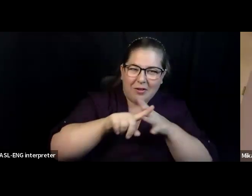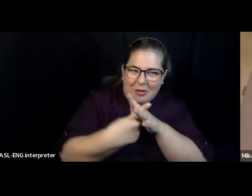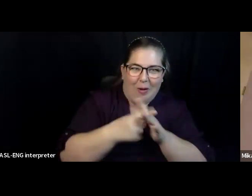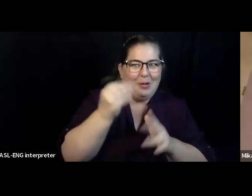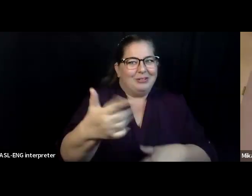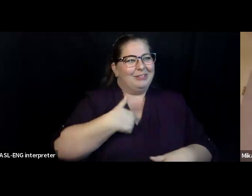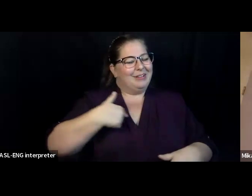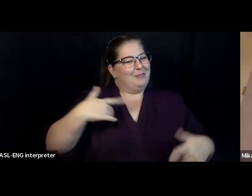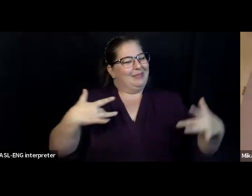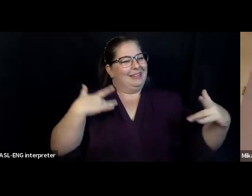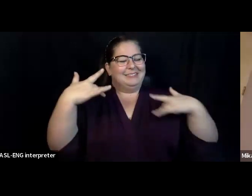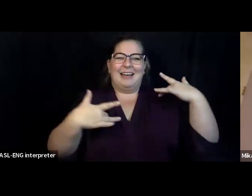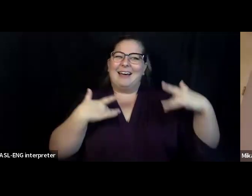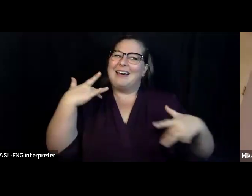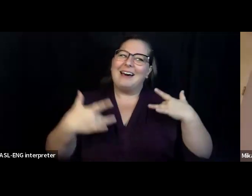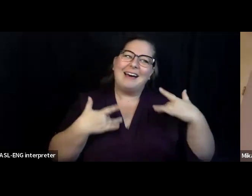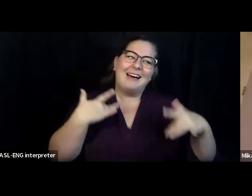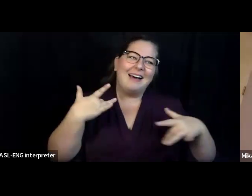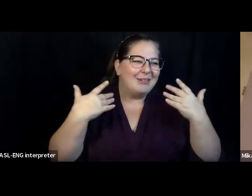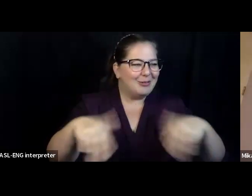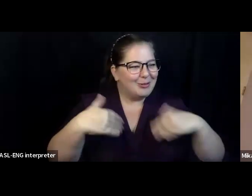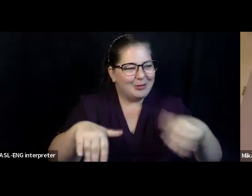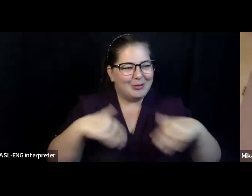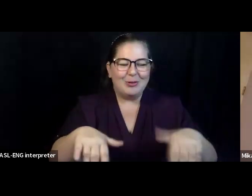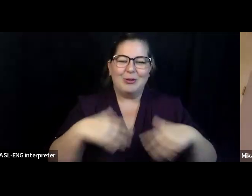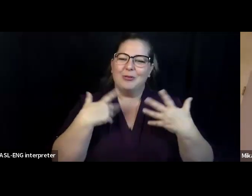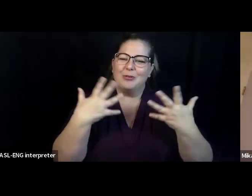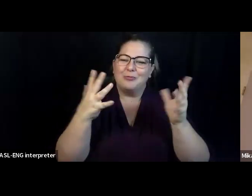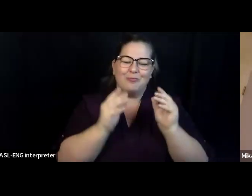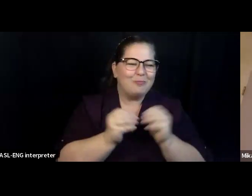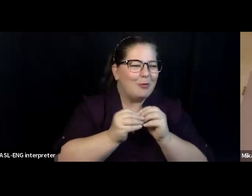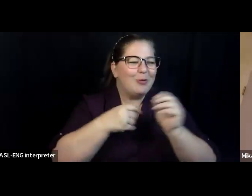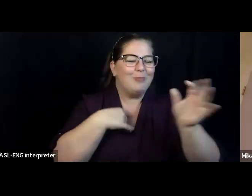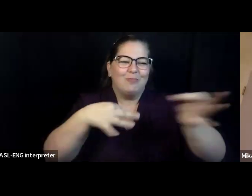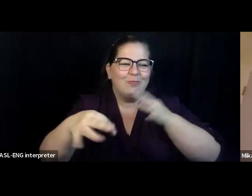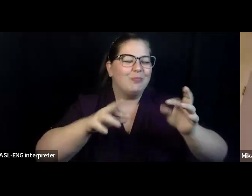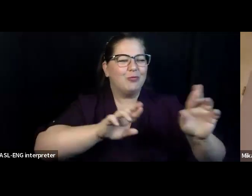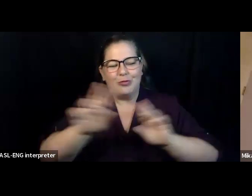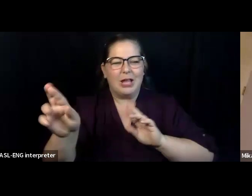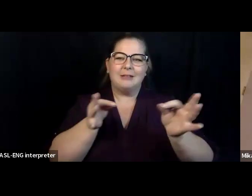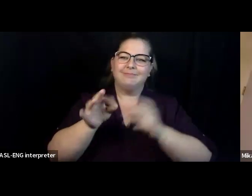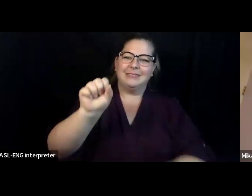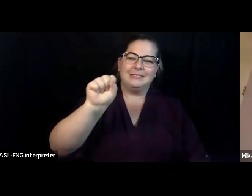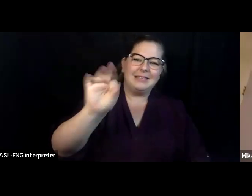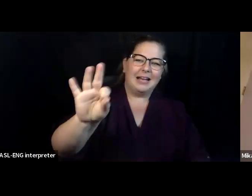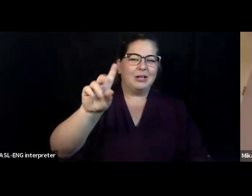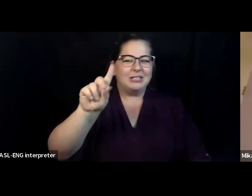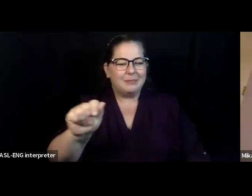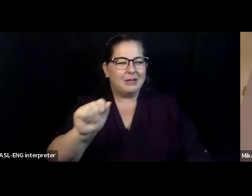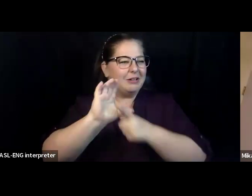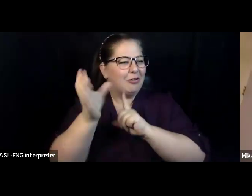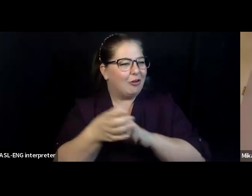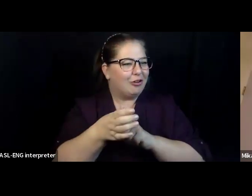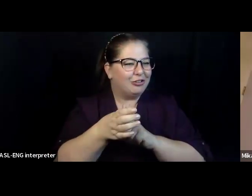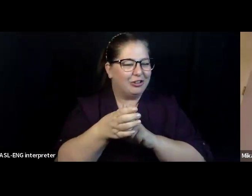Cultural Center. We'll be showing you some preliminary renderings from the